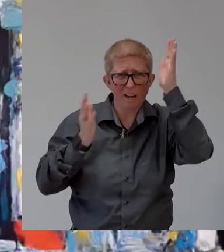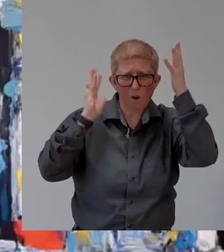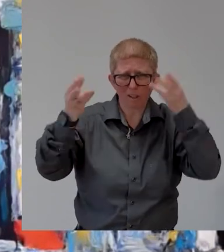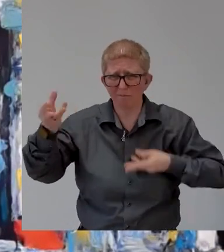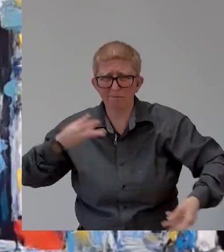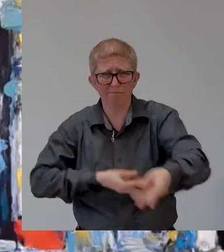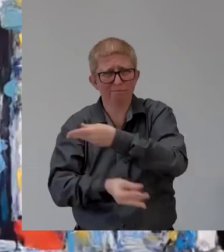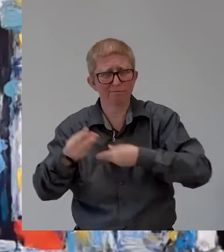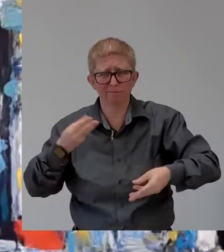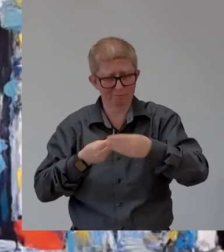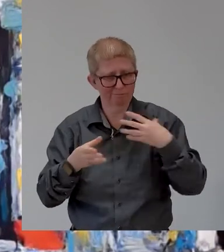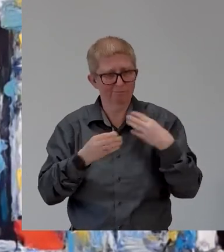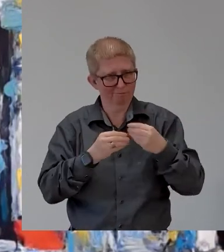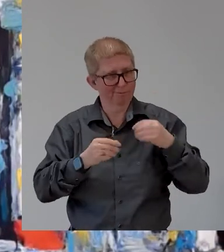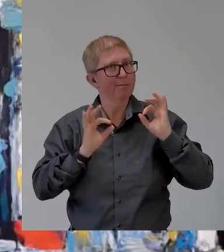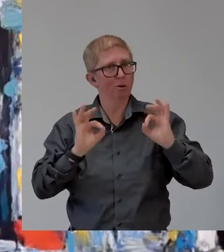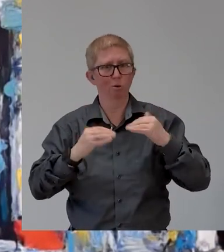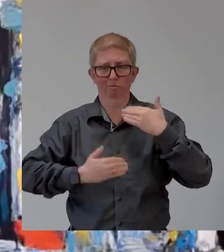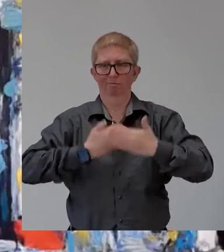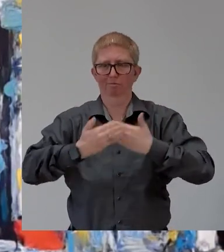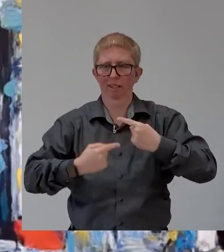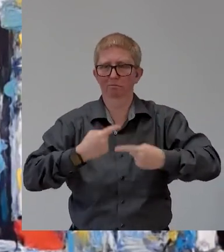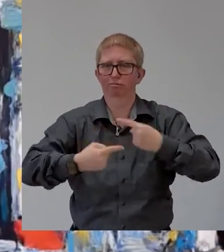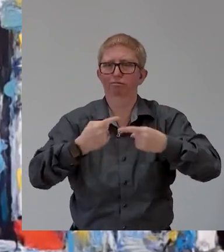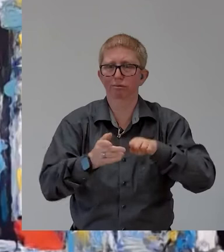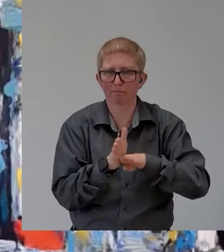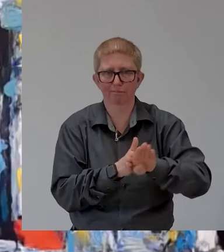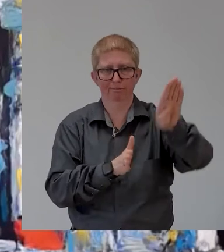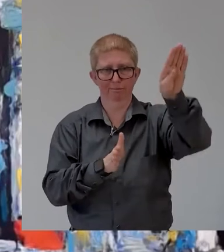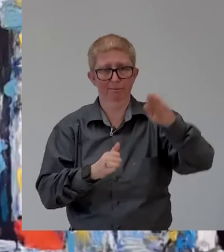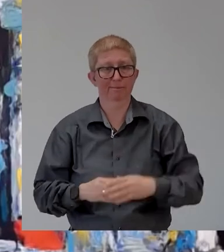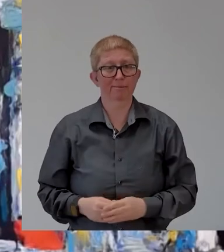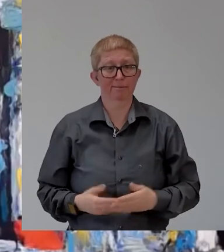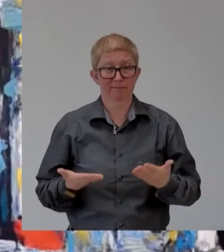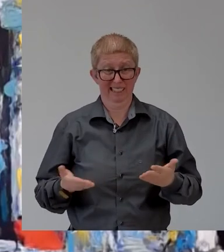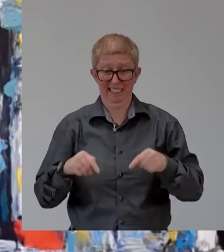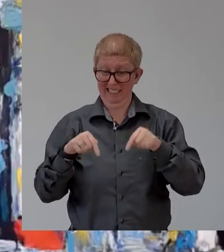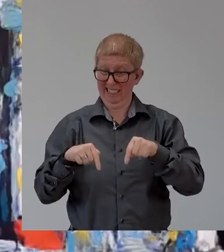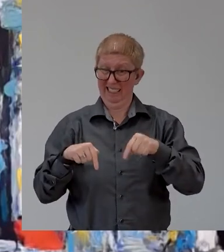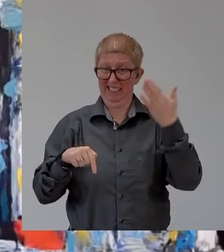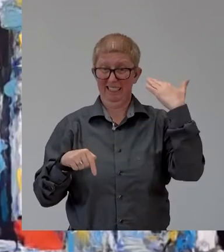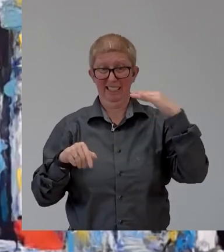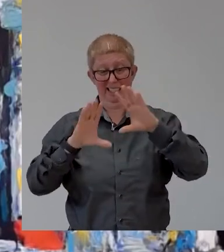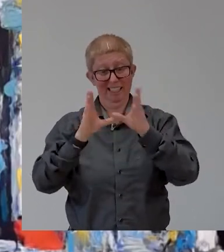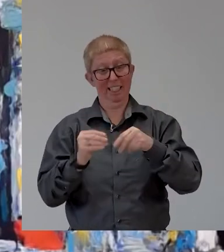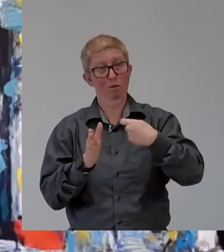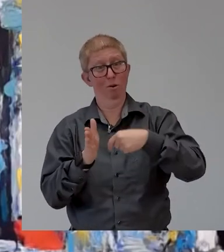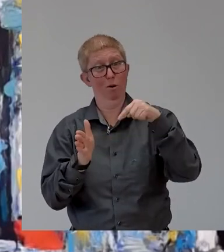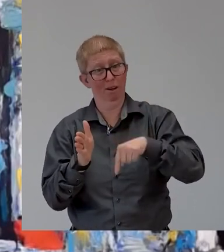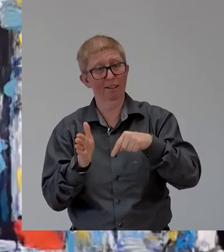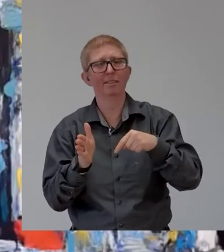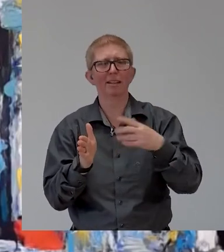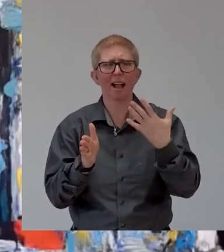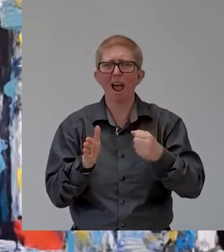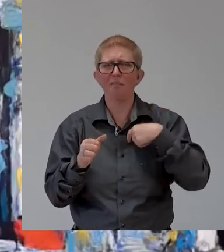through zero project we are exposed to amazing speakers policies and projects who talk about the challenges the solutions